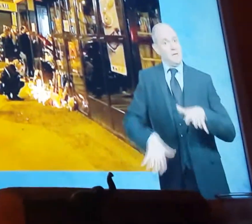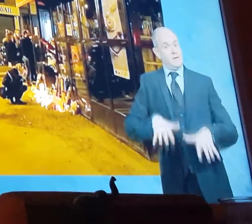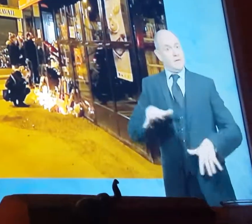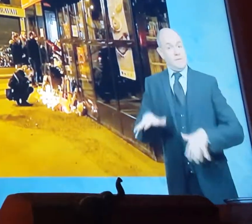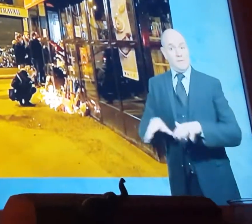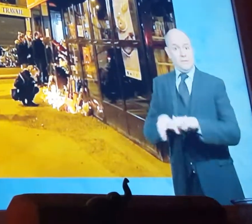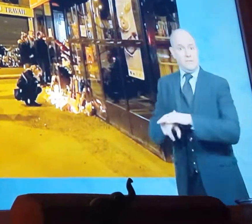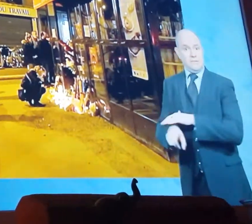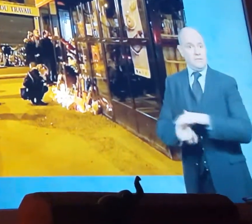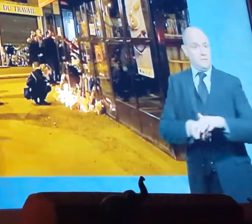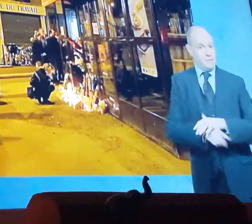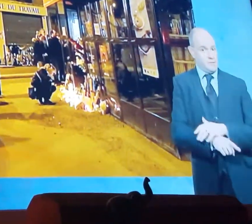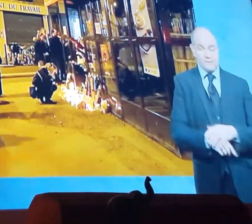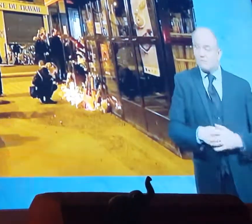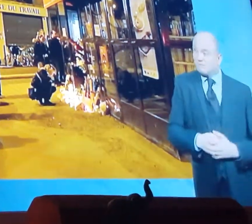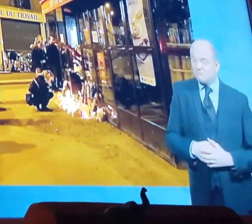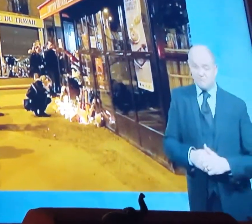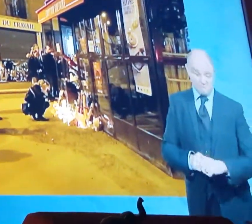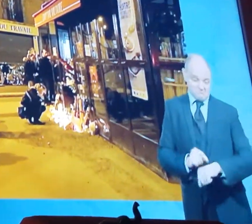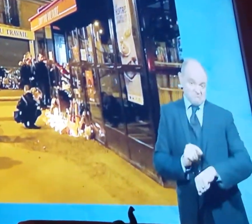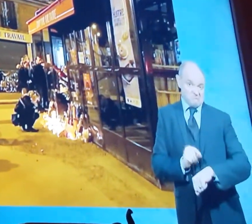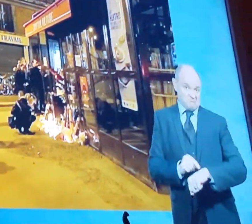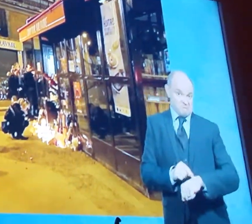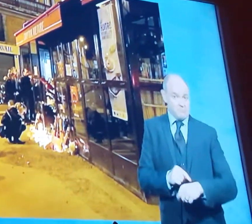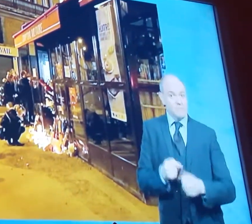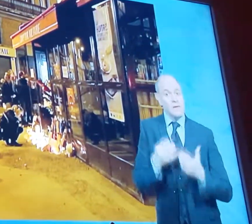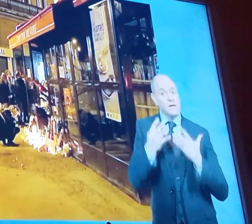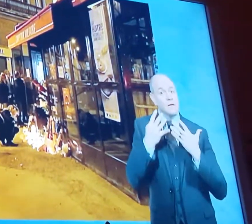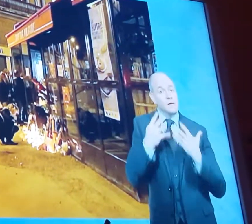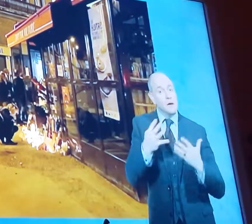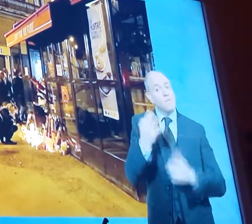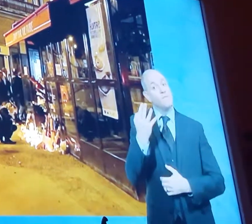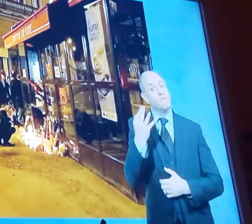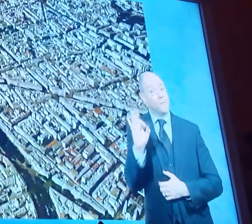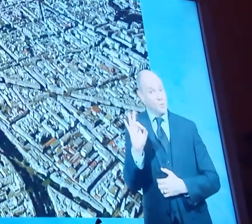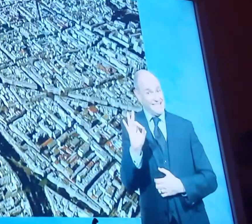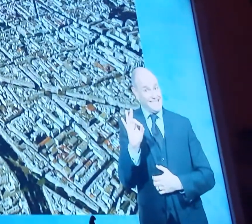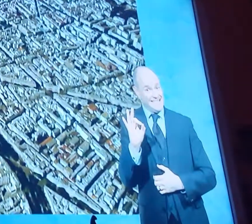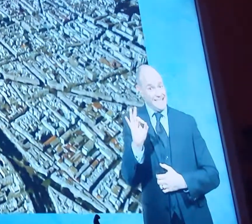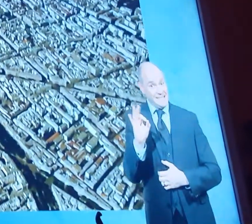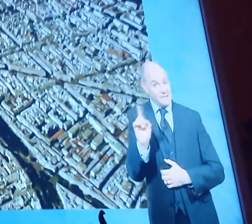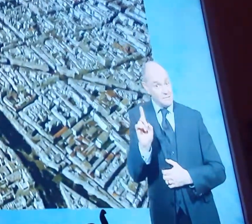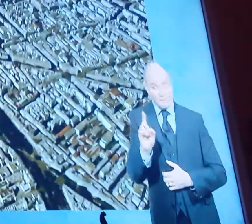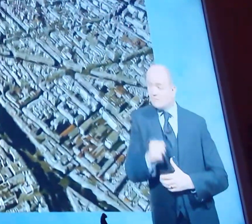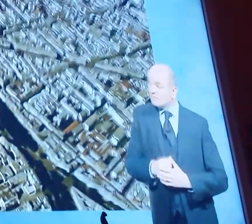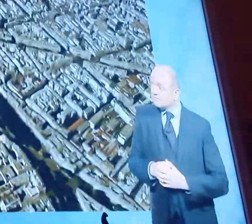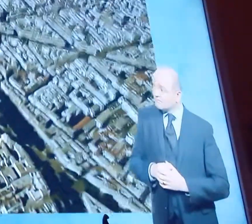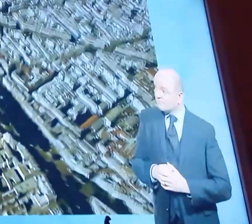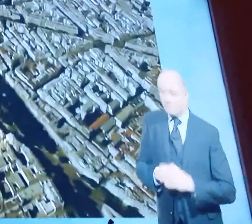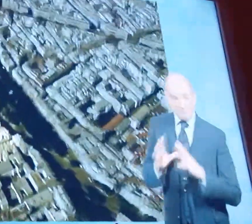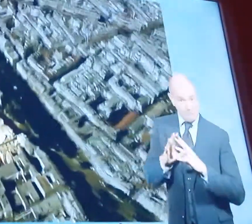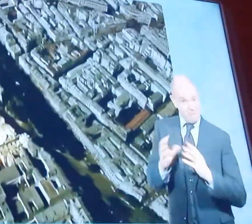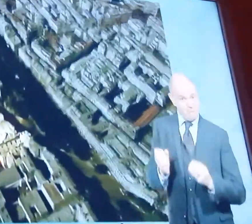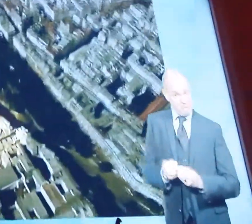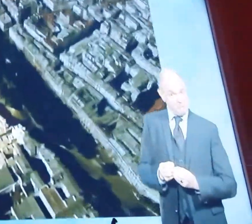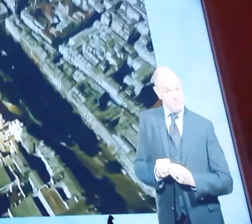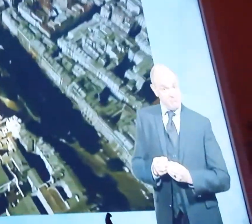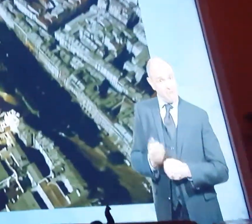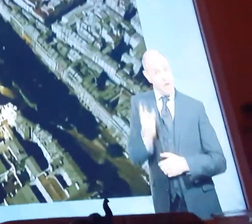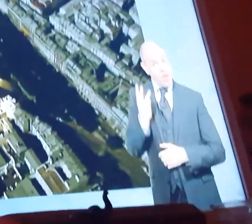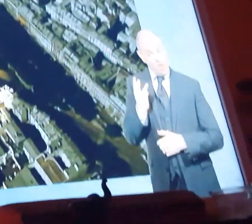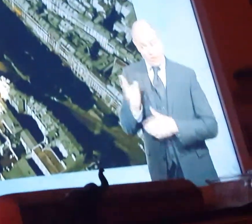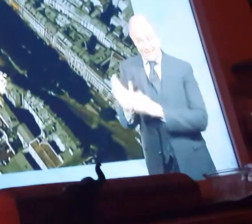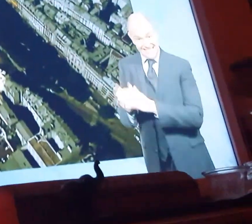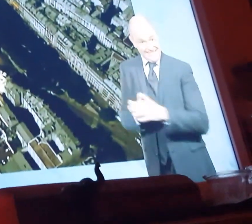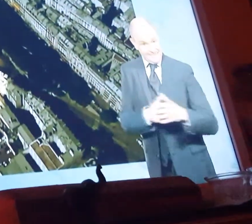By 20 to 10 local time, two of the three teams of gunmen have killed 40 people. Now a